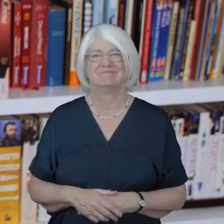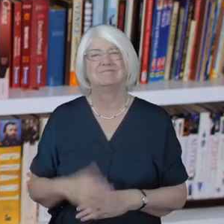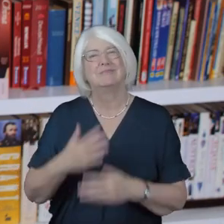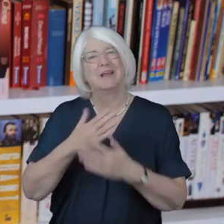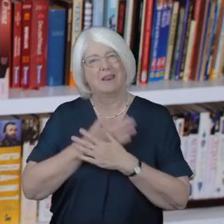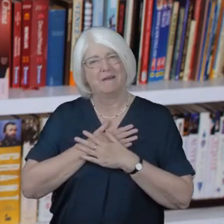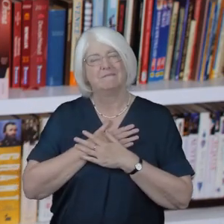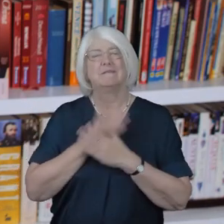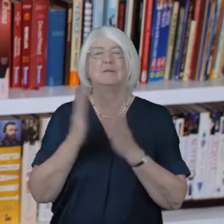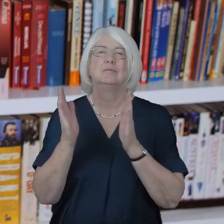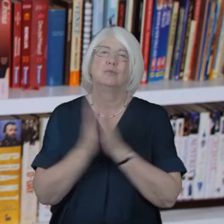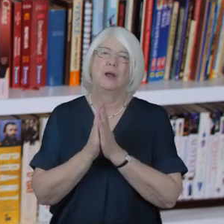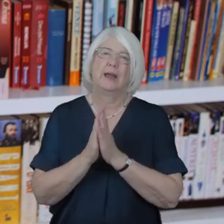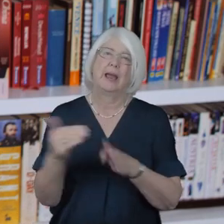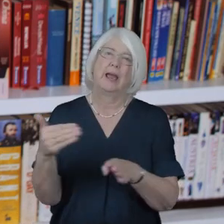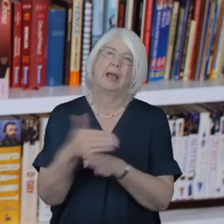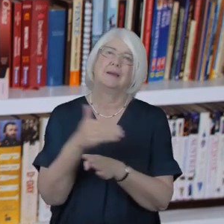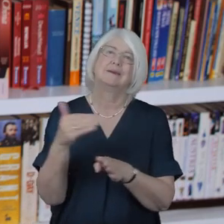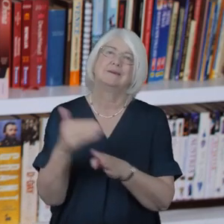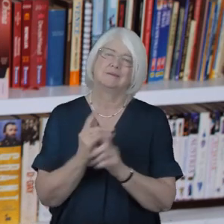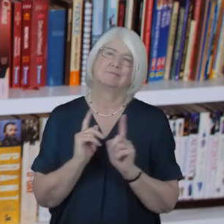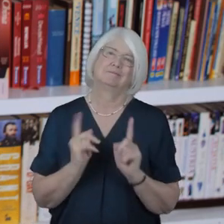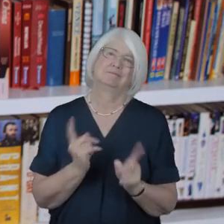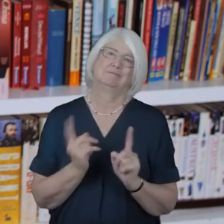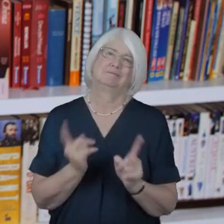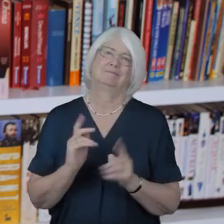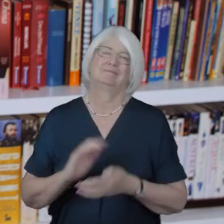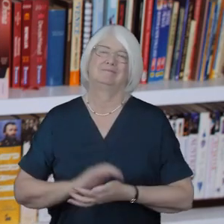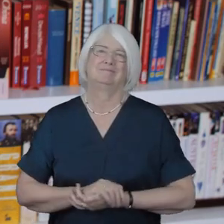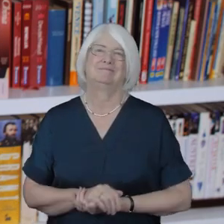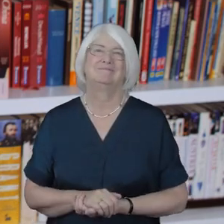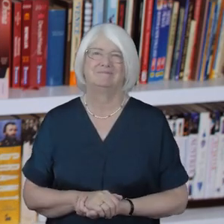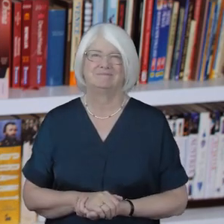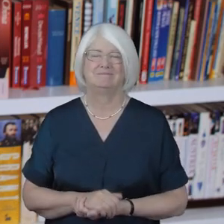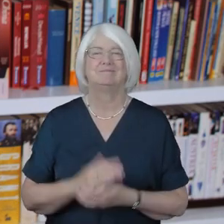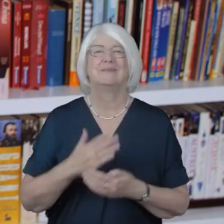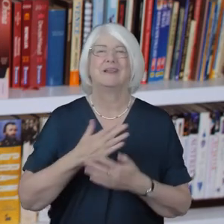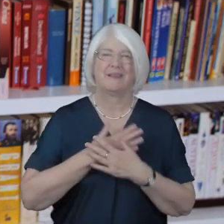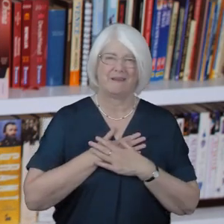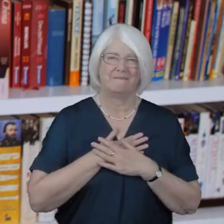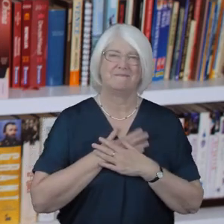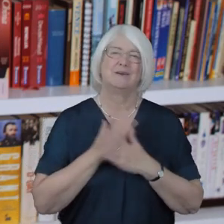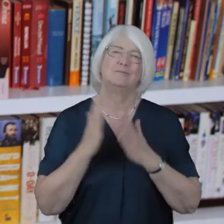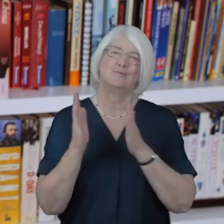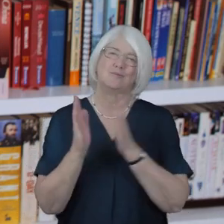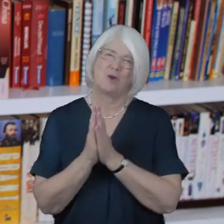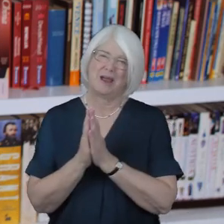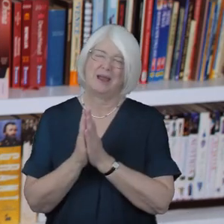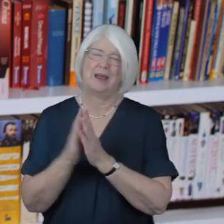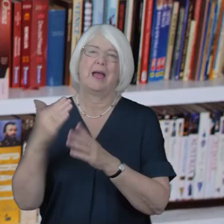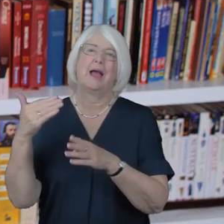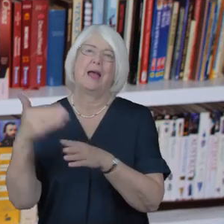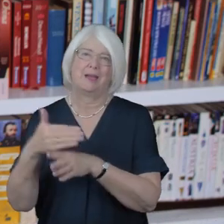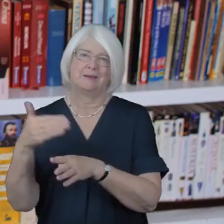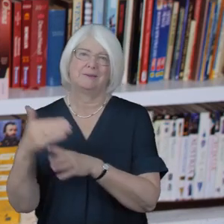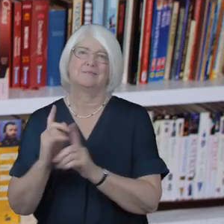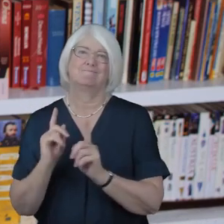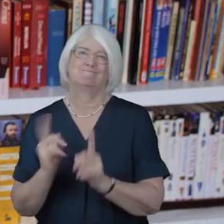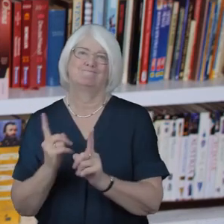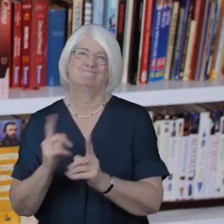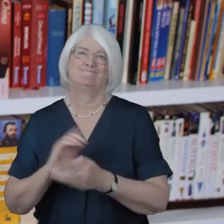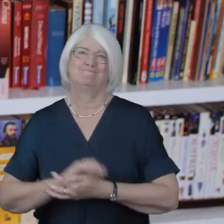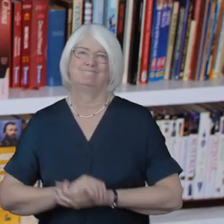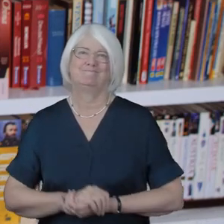pray, act is what it comes down to love, pray and act